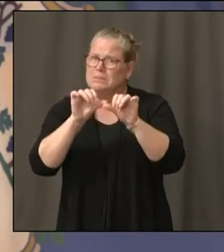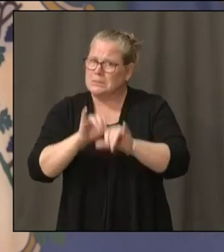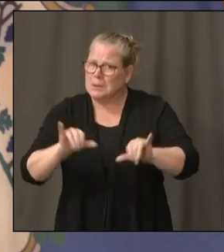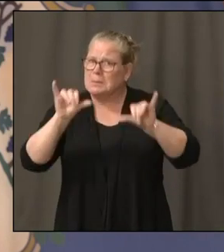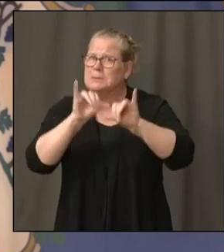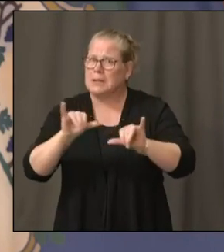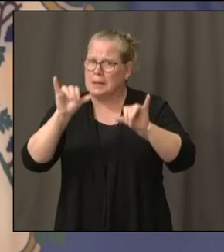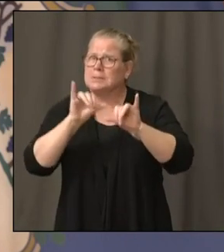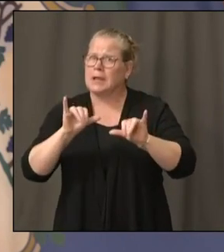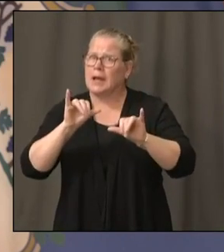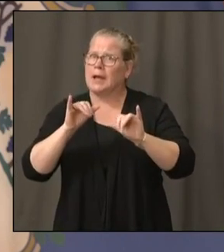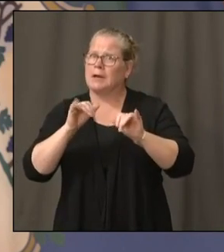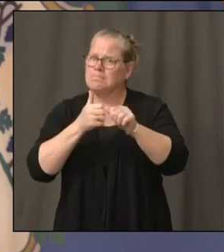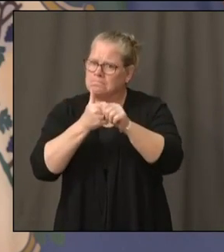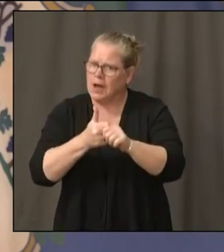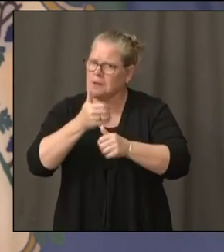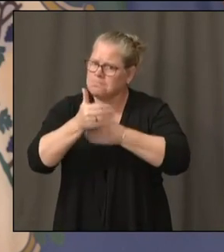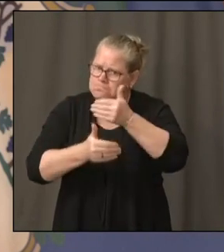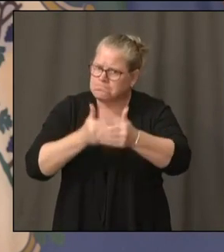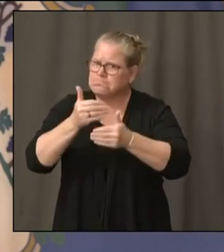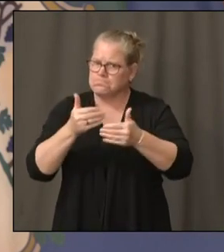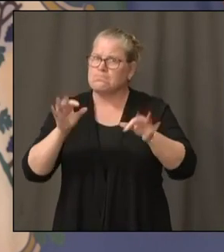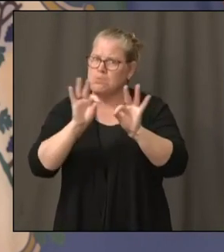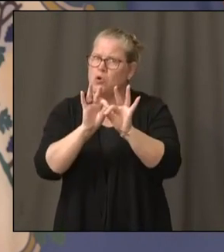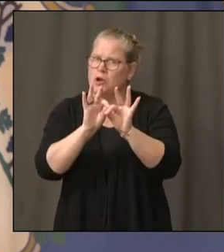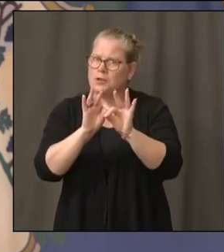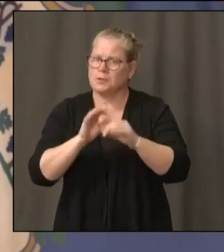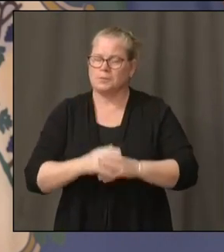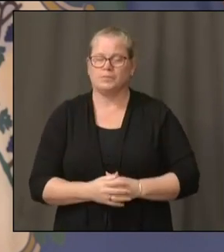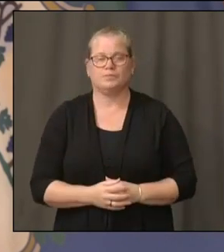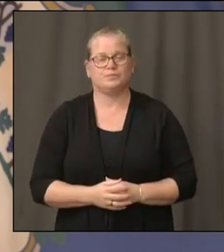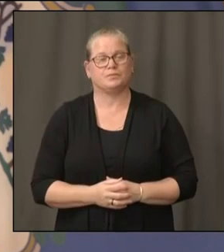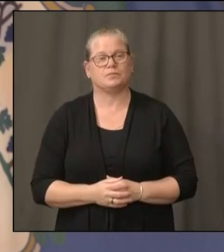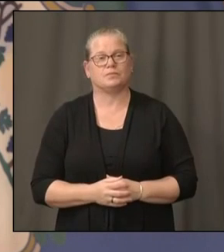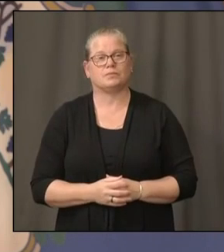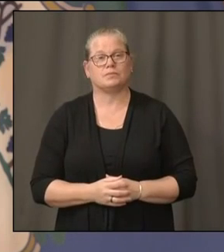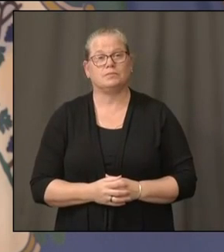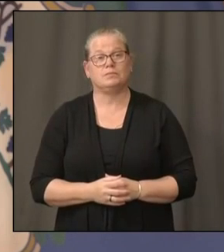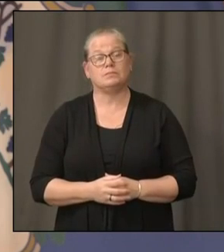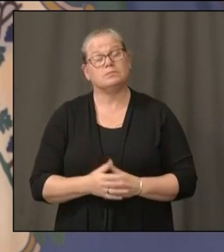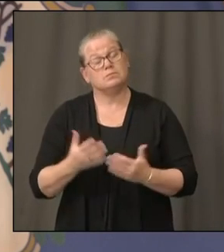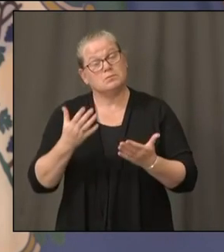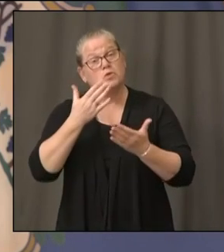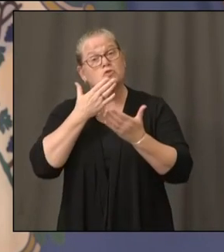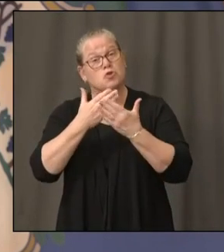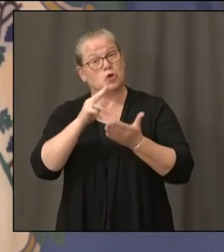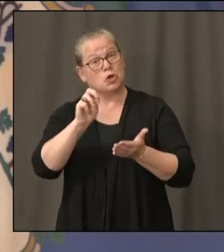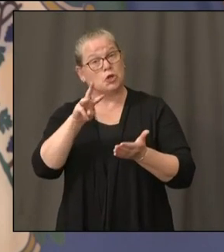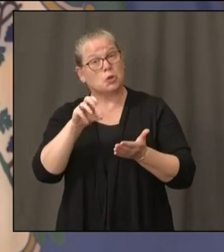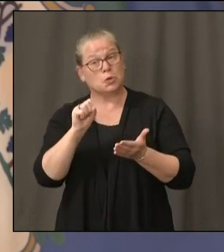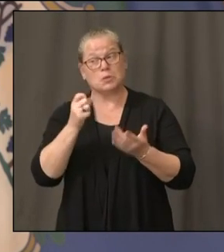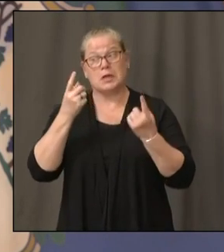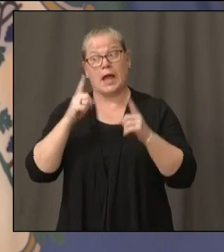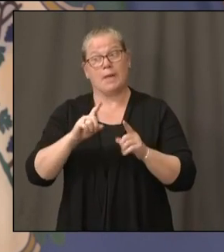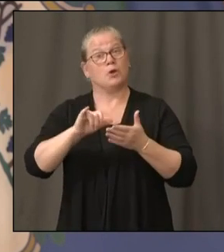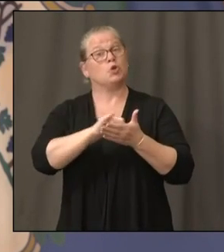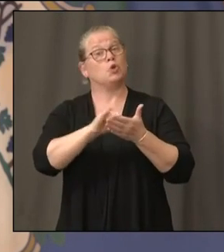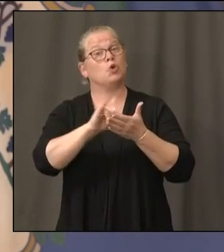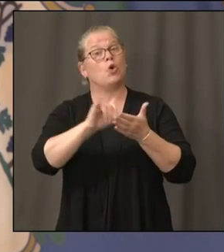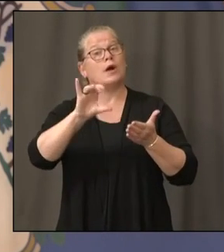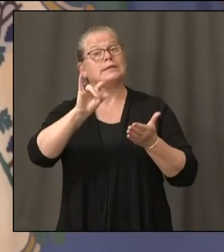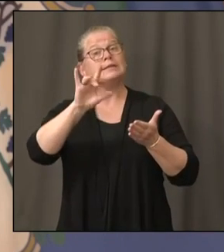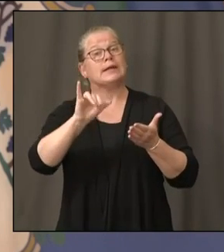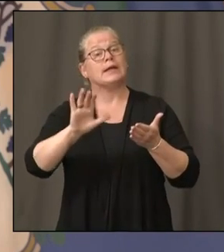I guess it's worth noting, on the good news front, New York City had zero fatalities in the last couple days, last day anyway.